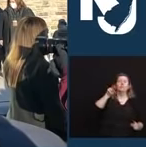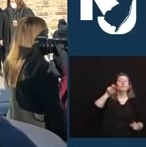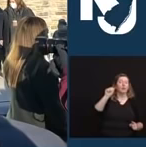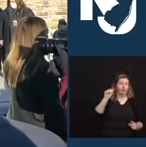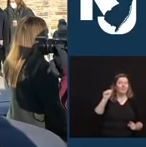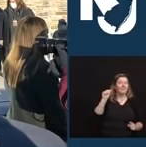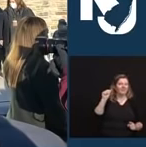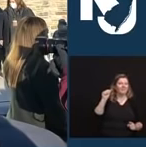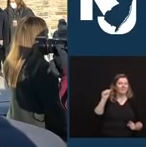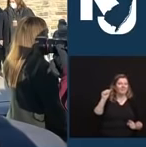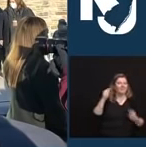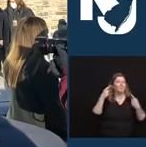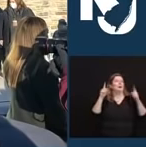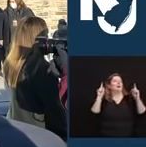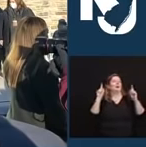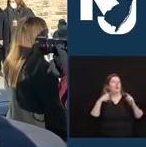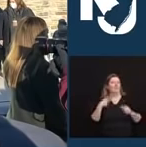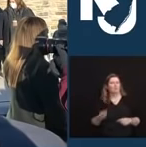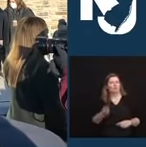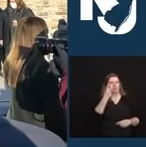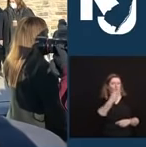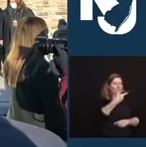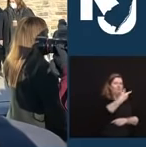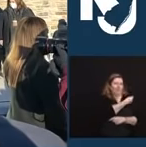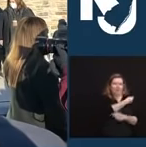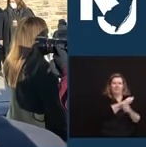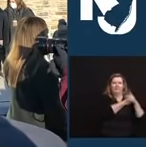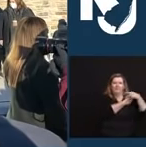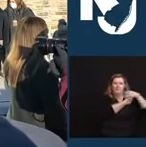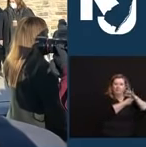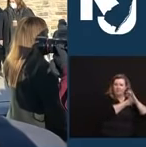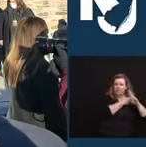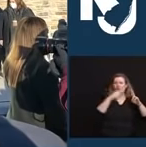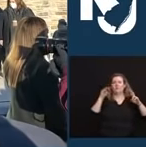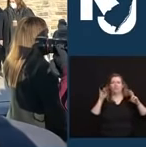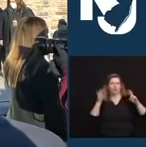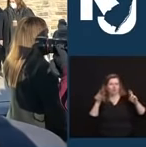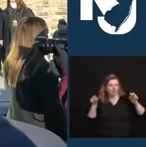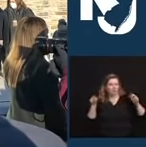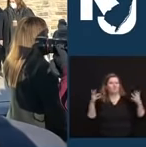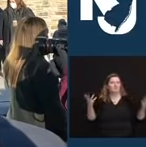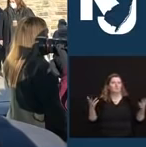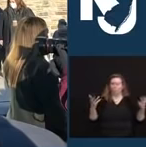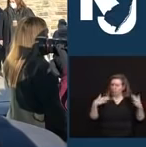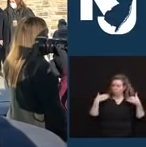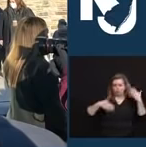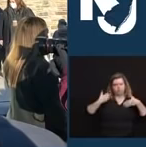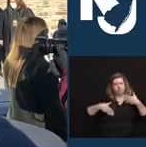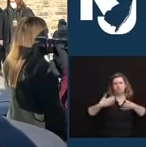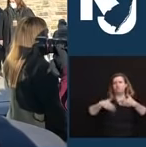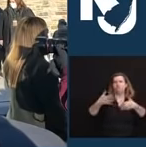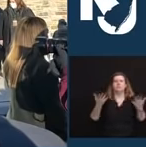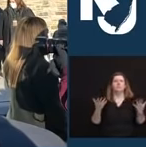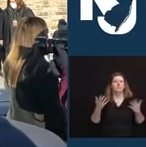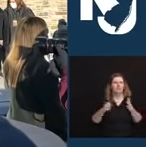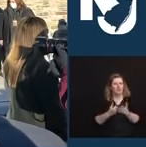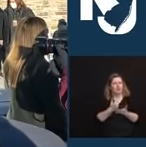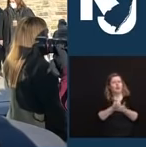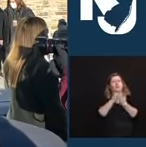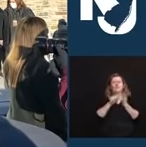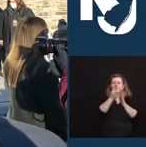pandemic. It was an exciting step forward as we continue to roll out our statewide vaccine program. We were joined there